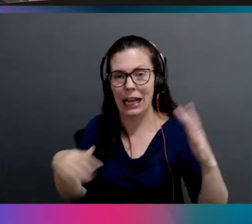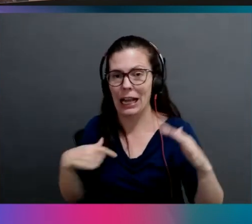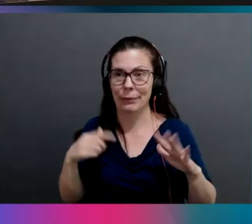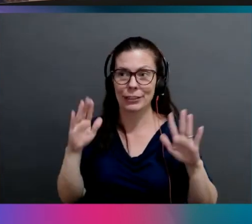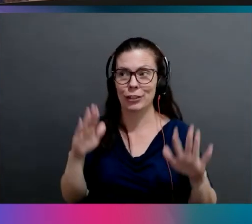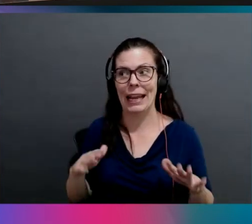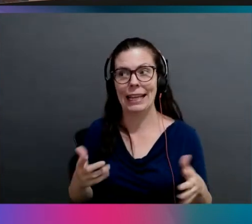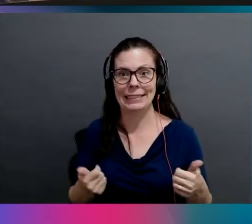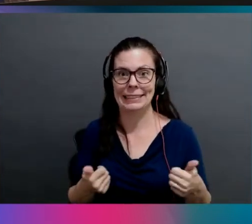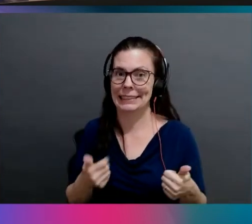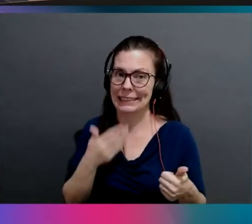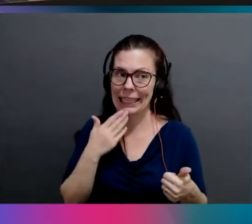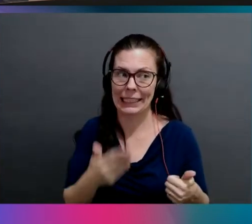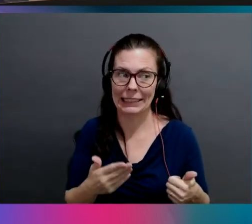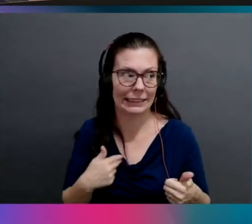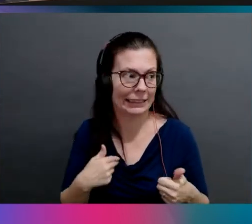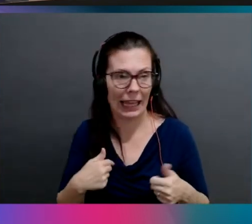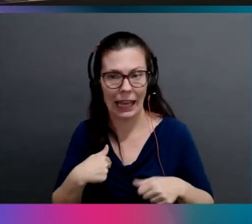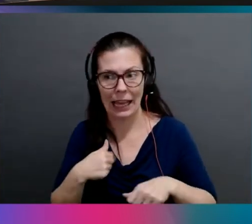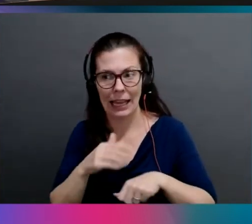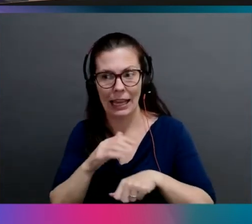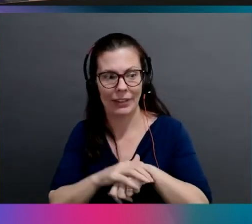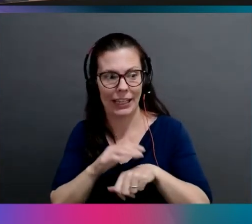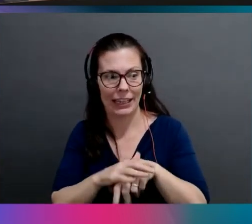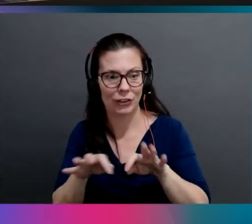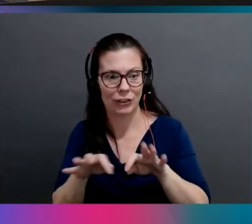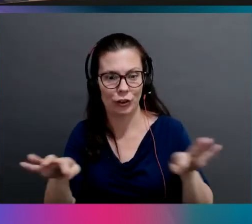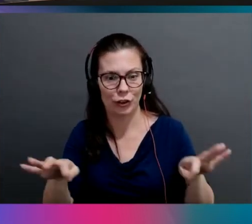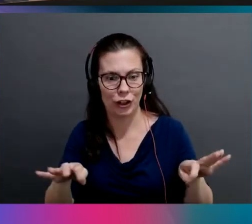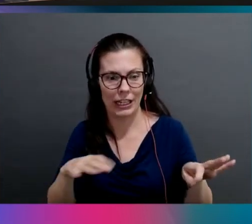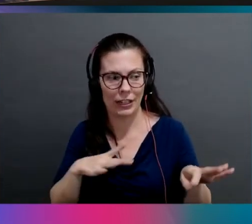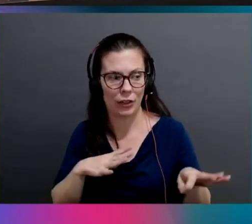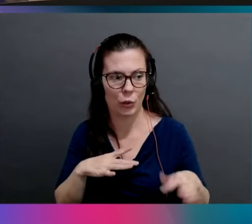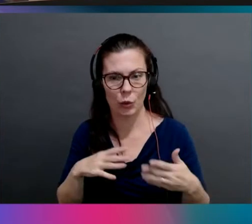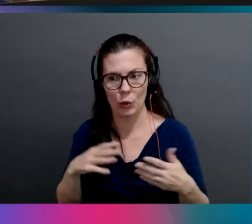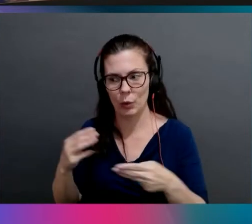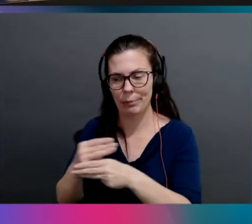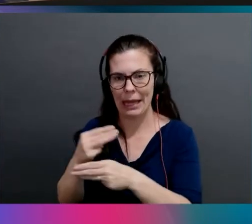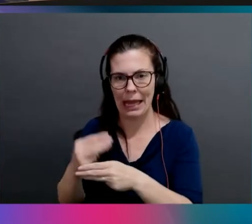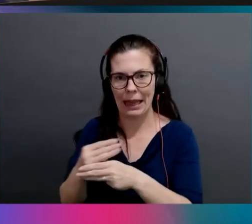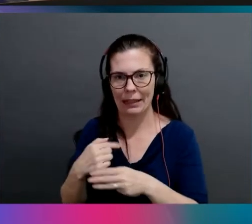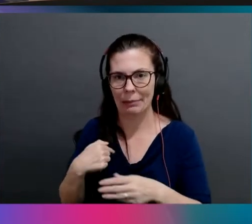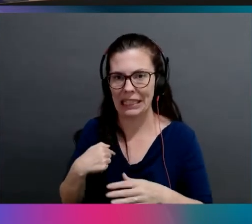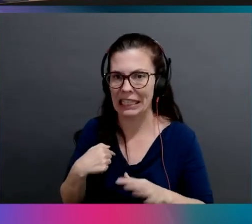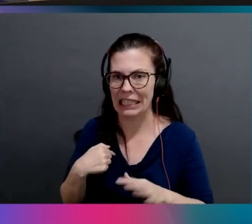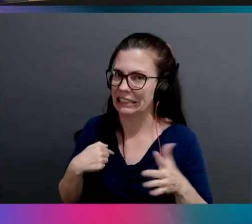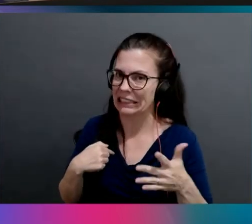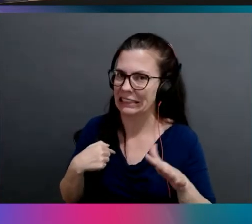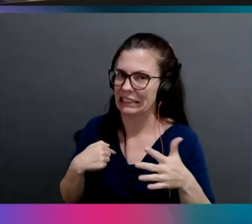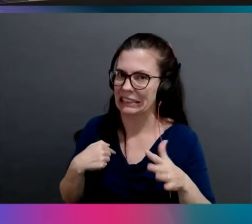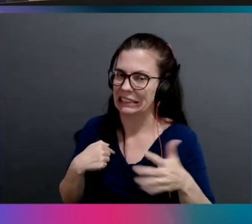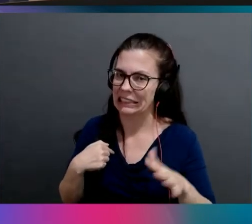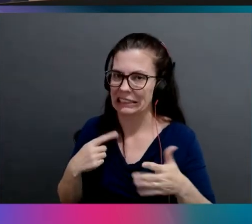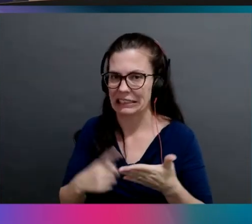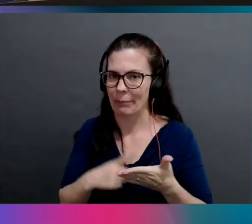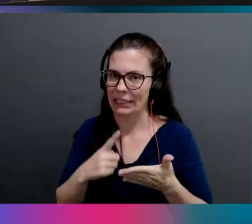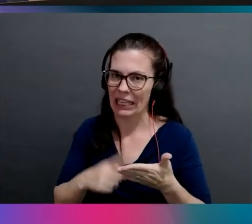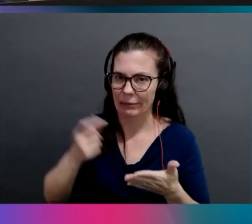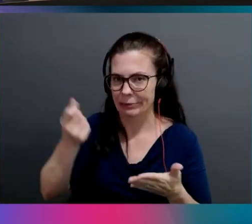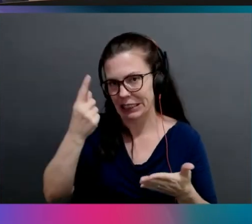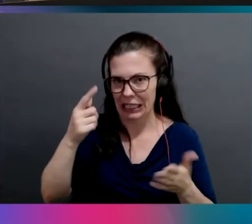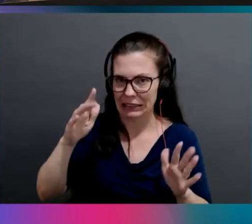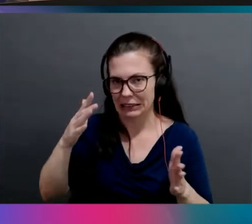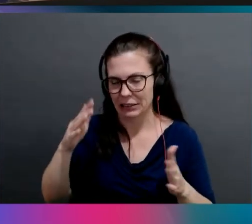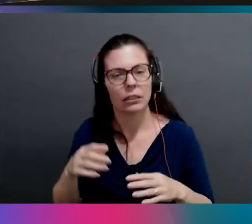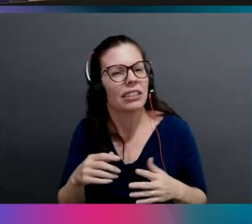I'm, I have an English degree. Cool. the math and me sometimes get along. Um, but yeah, how do I take